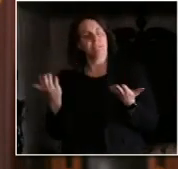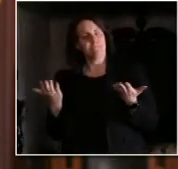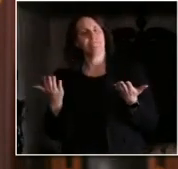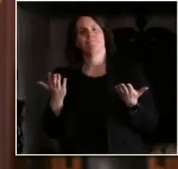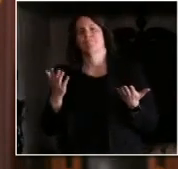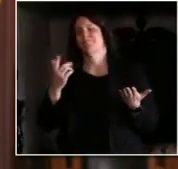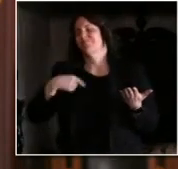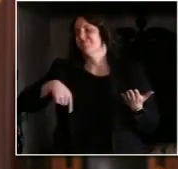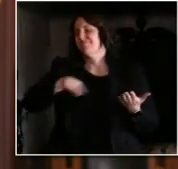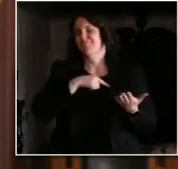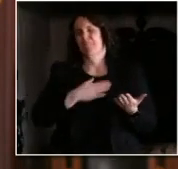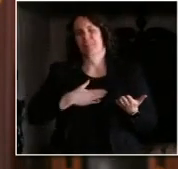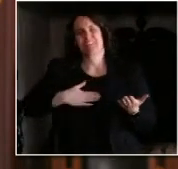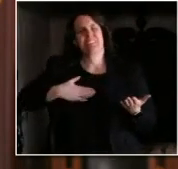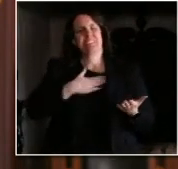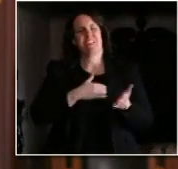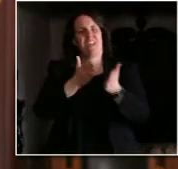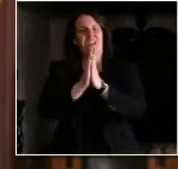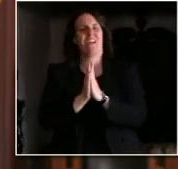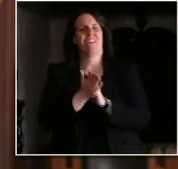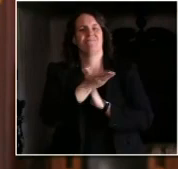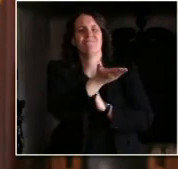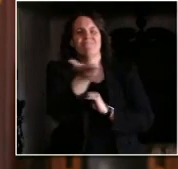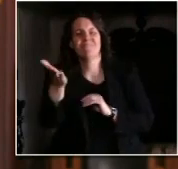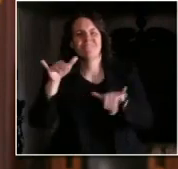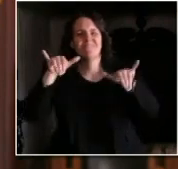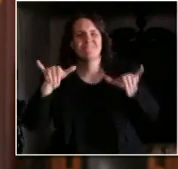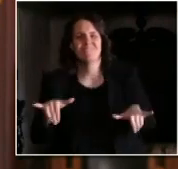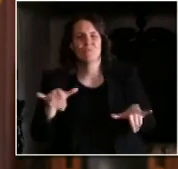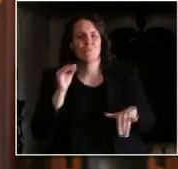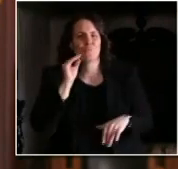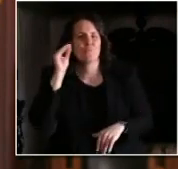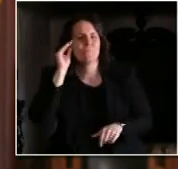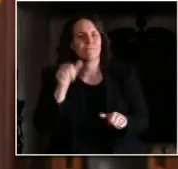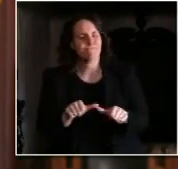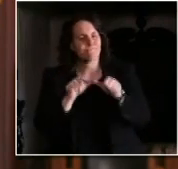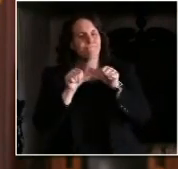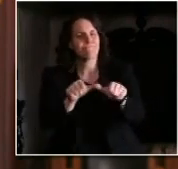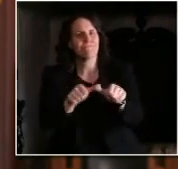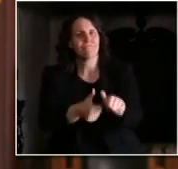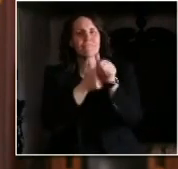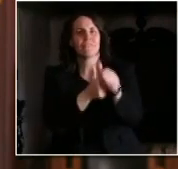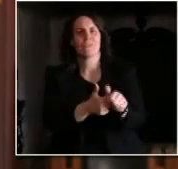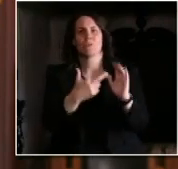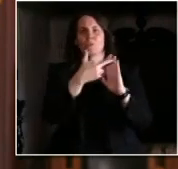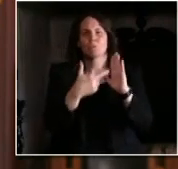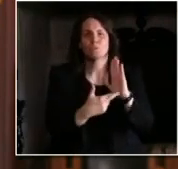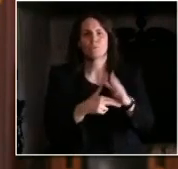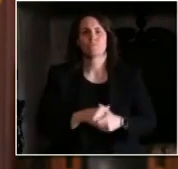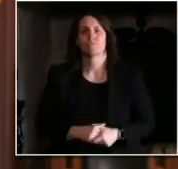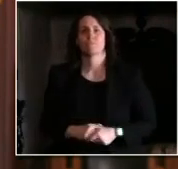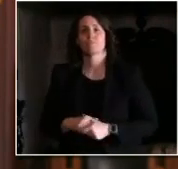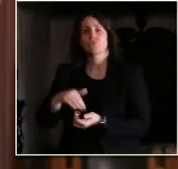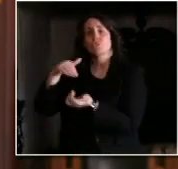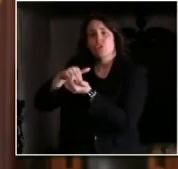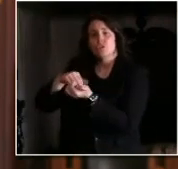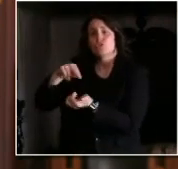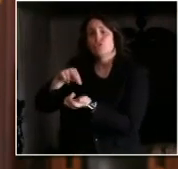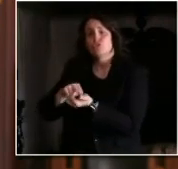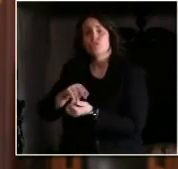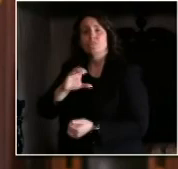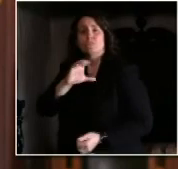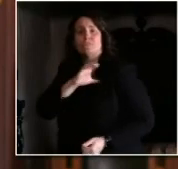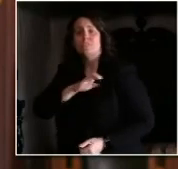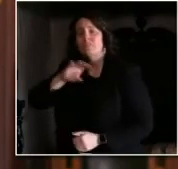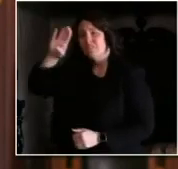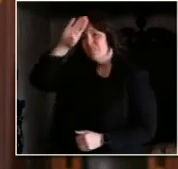frontline health care workers are already doing. They are going to work for us. We need to stay home for them. We need you to stay